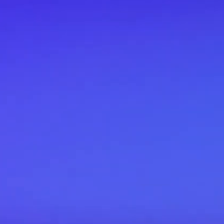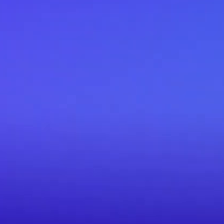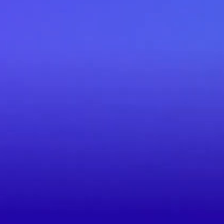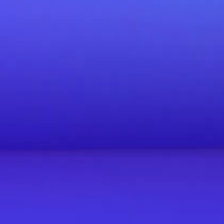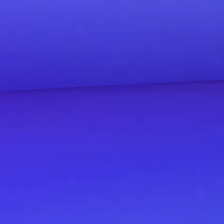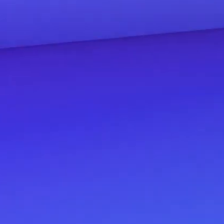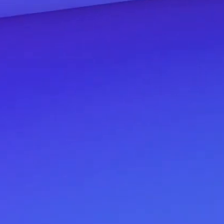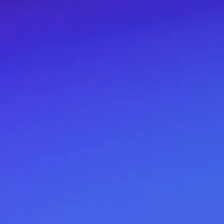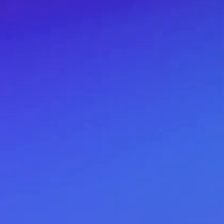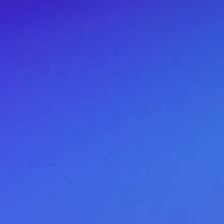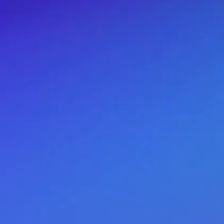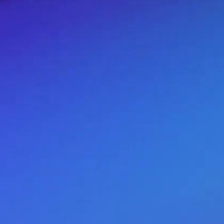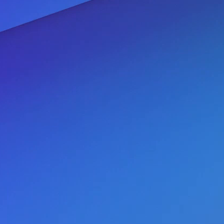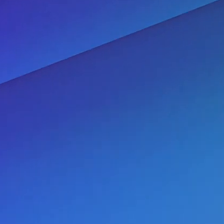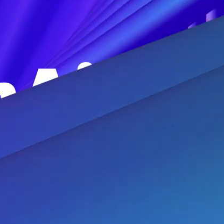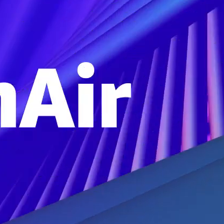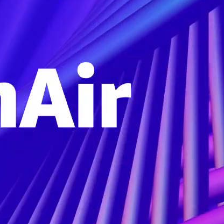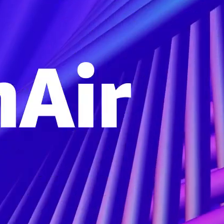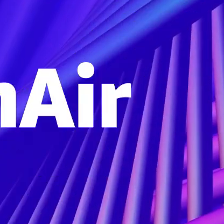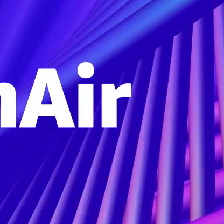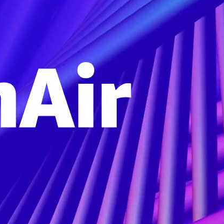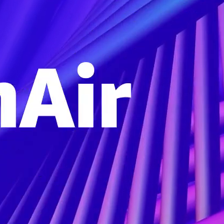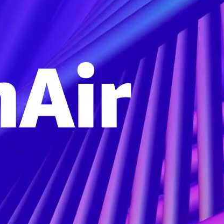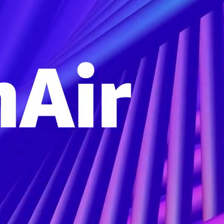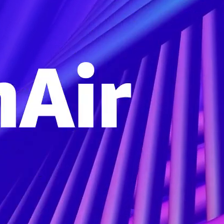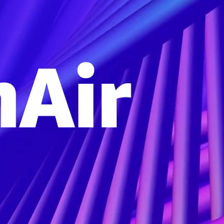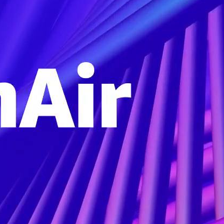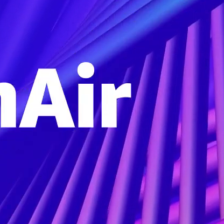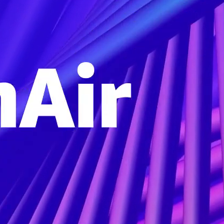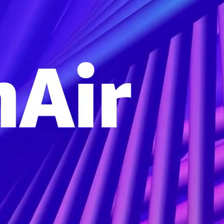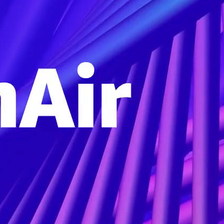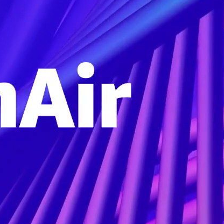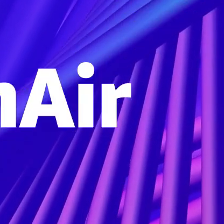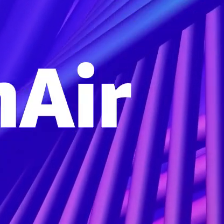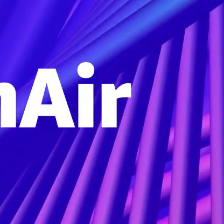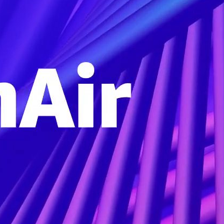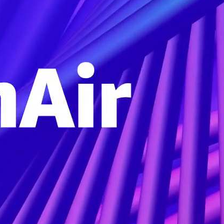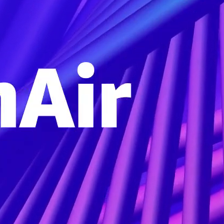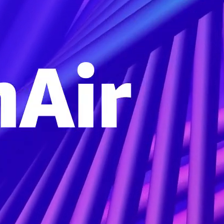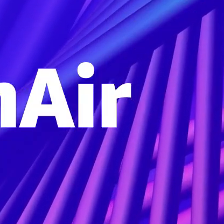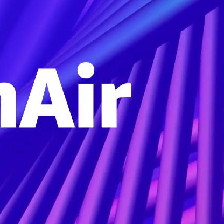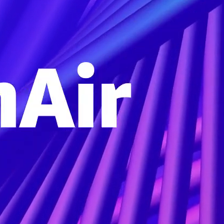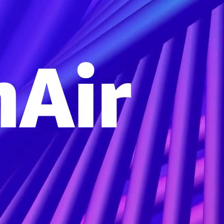so much. Thanks for tuning in, folks. appreciate it. Take care. Bye. Bye.